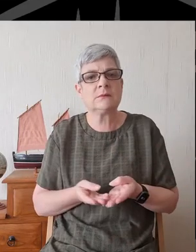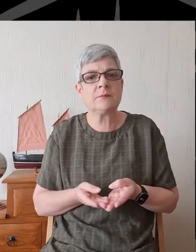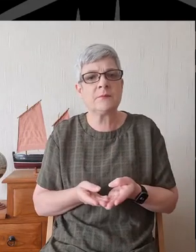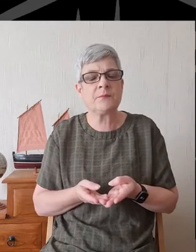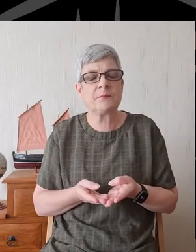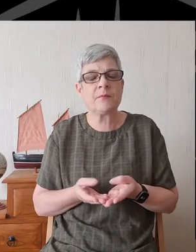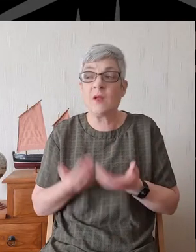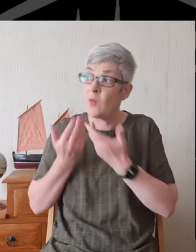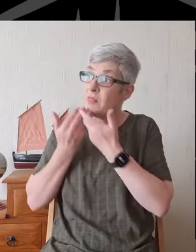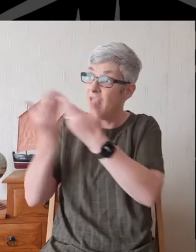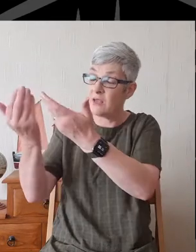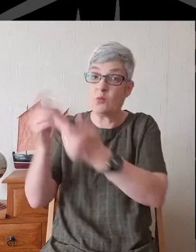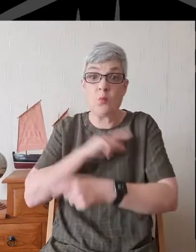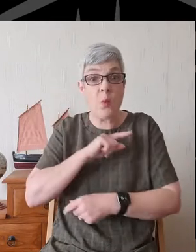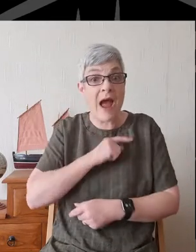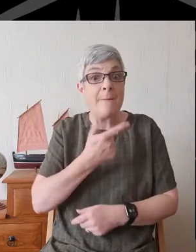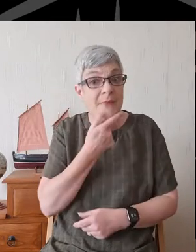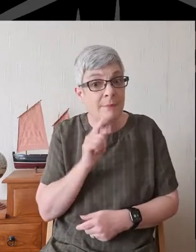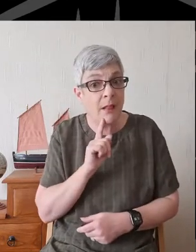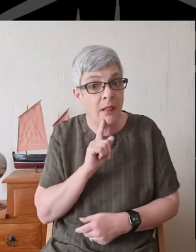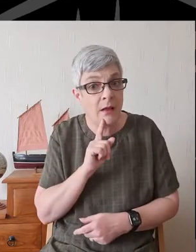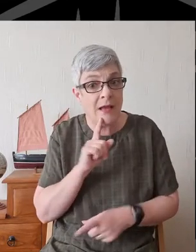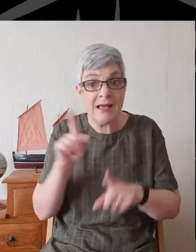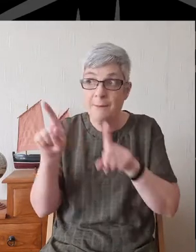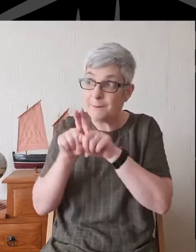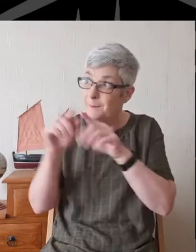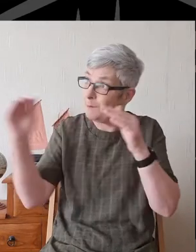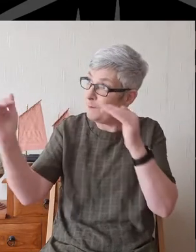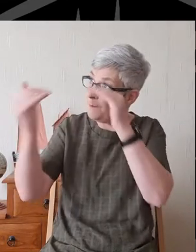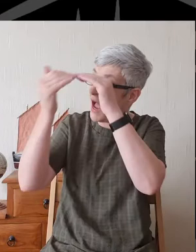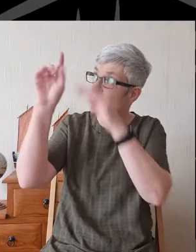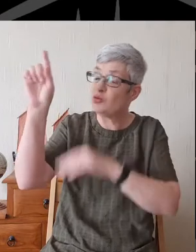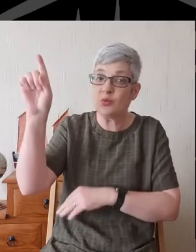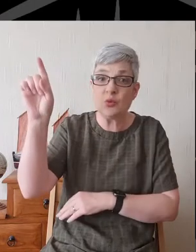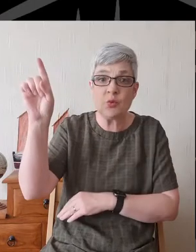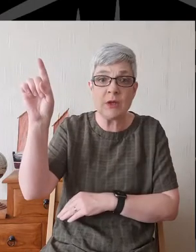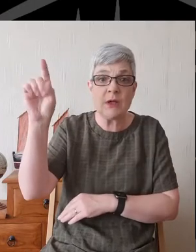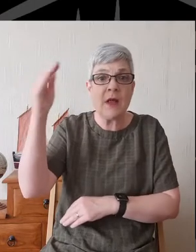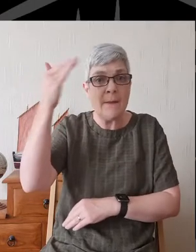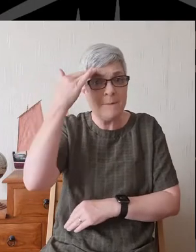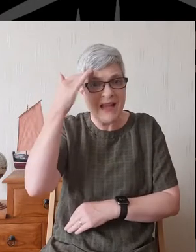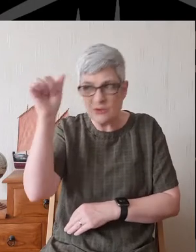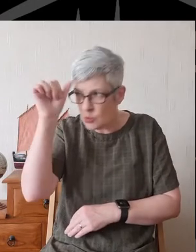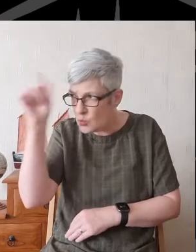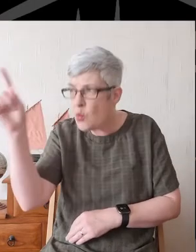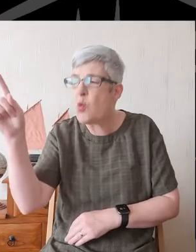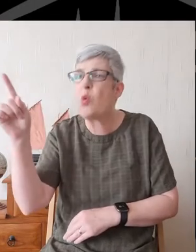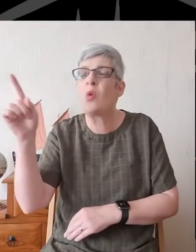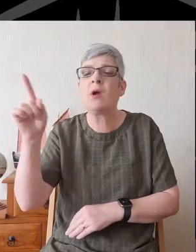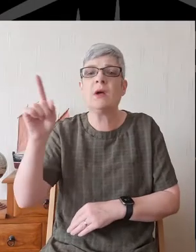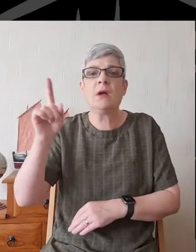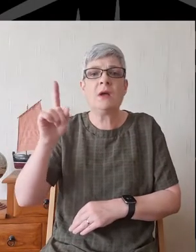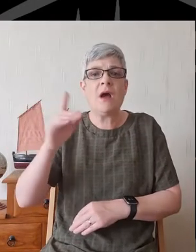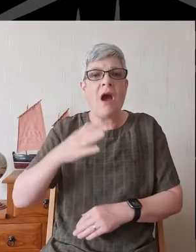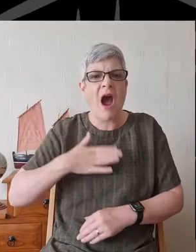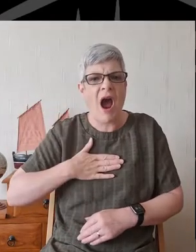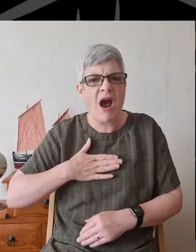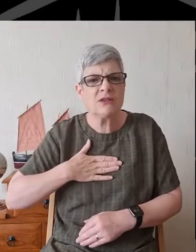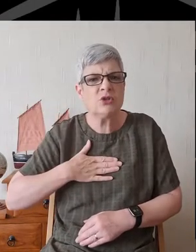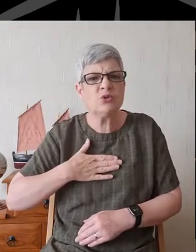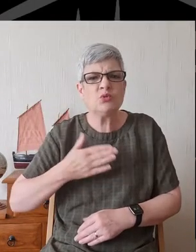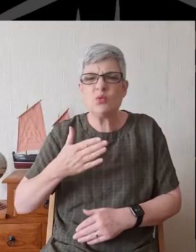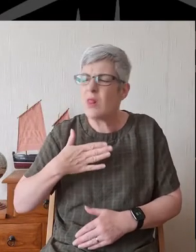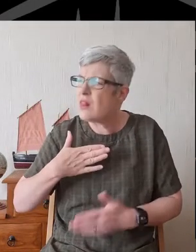We give you thanks for people made in your image, with minds to know you, hearts to love you, and wills to obey you.